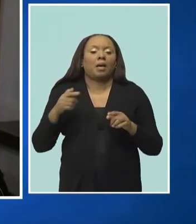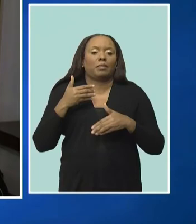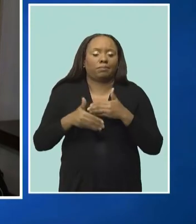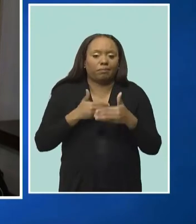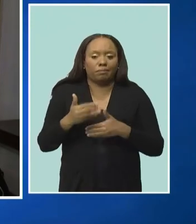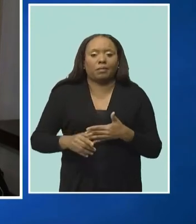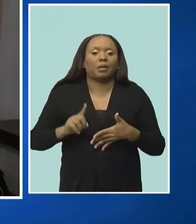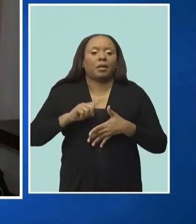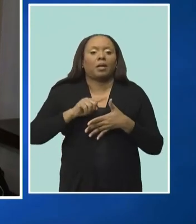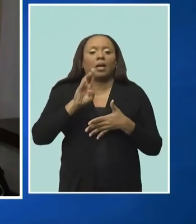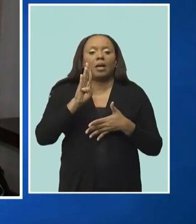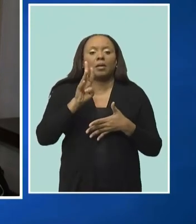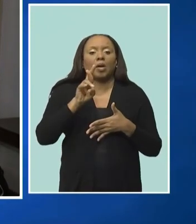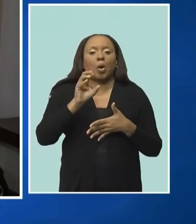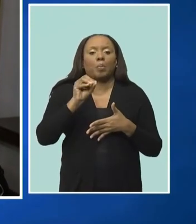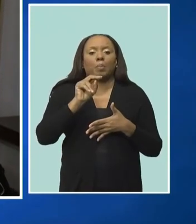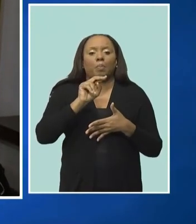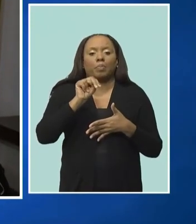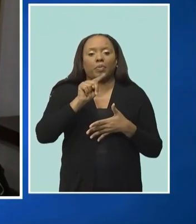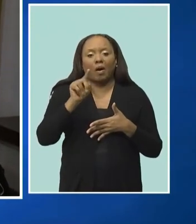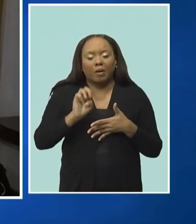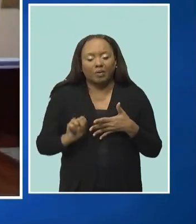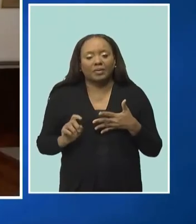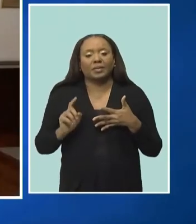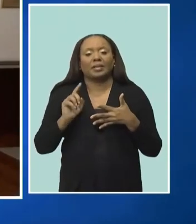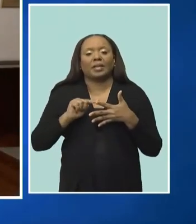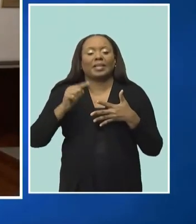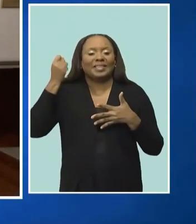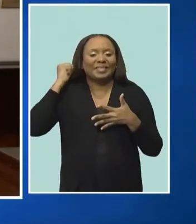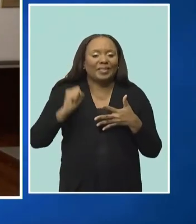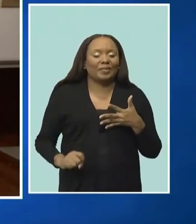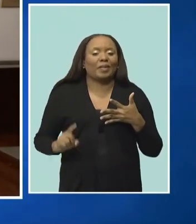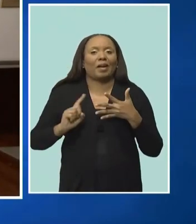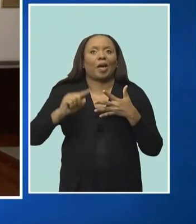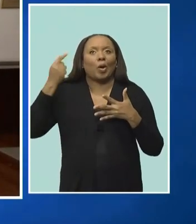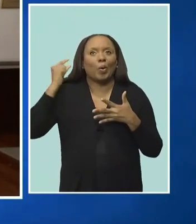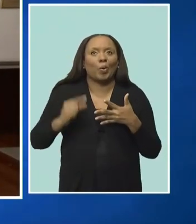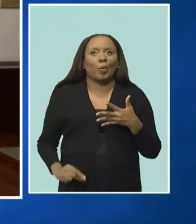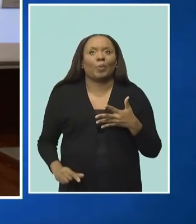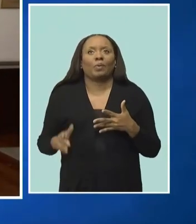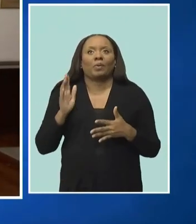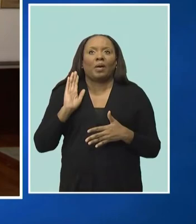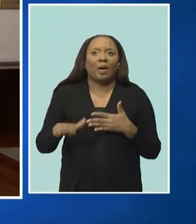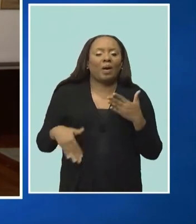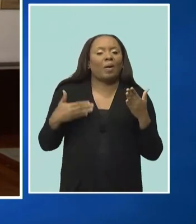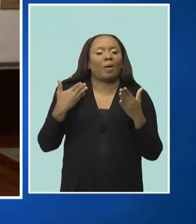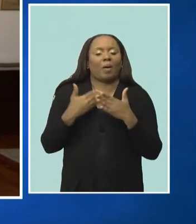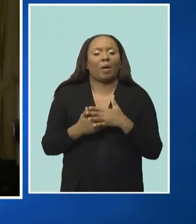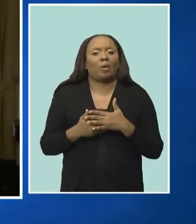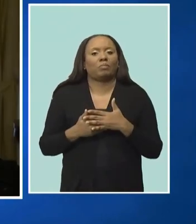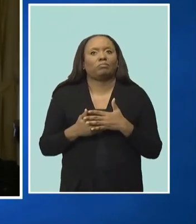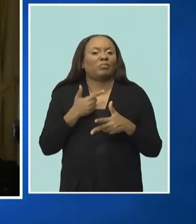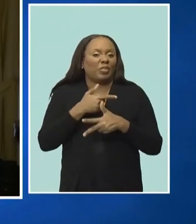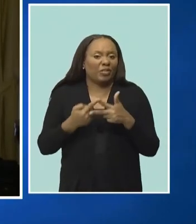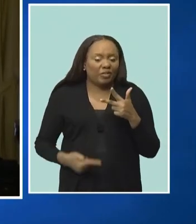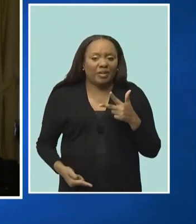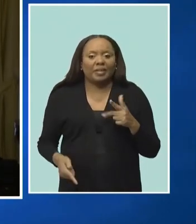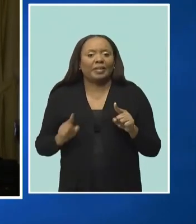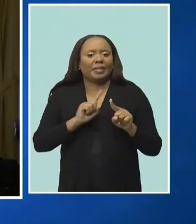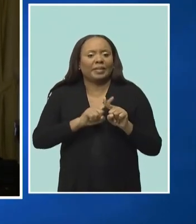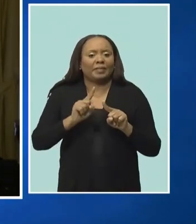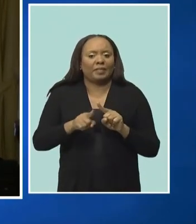the bronze, the silver and the gold. And each one of these carries an expedition, each stage.